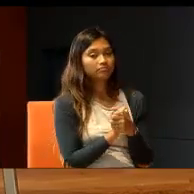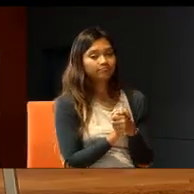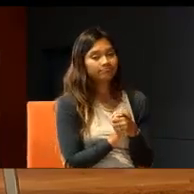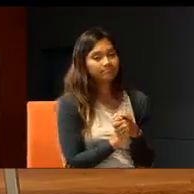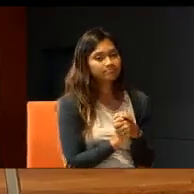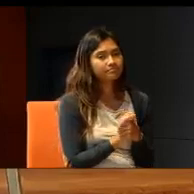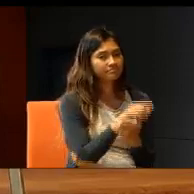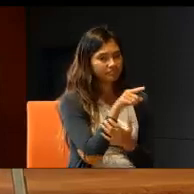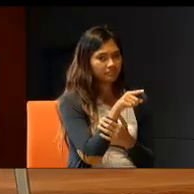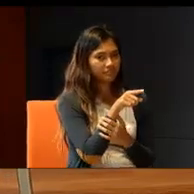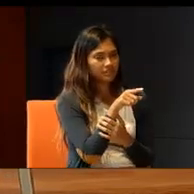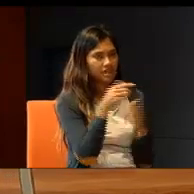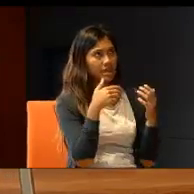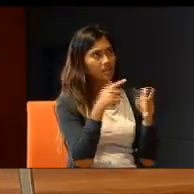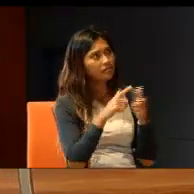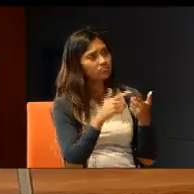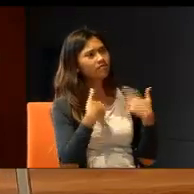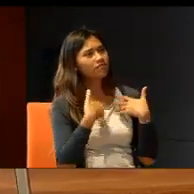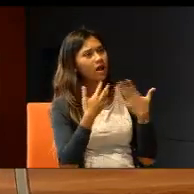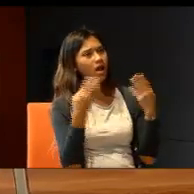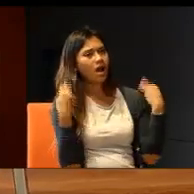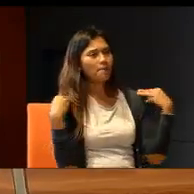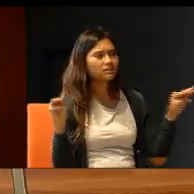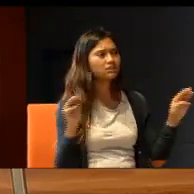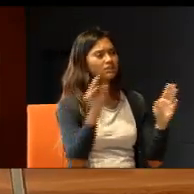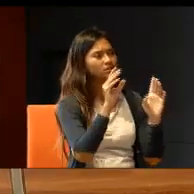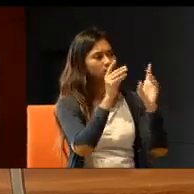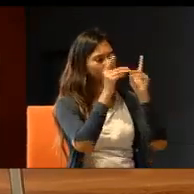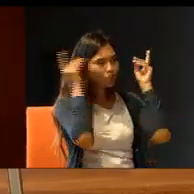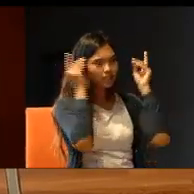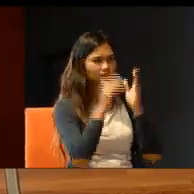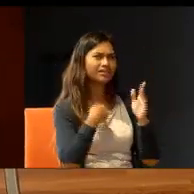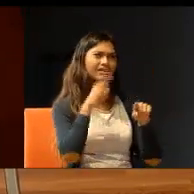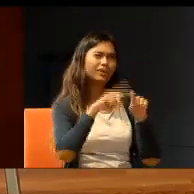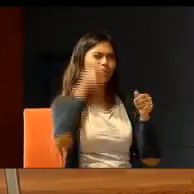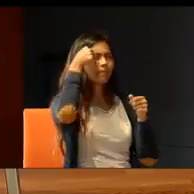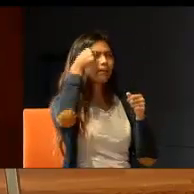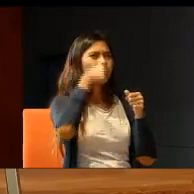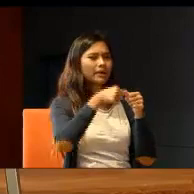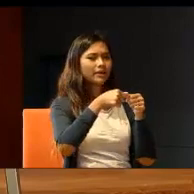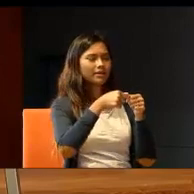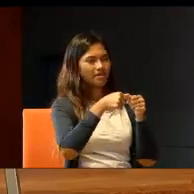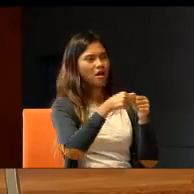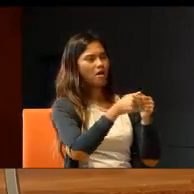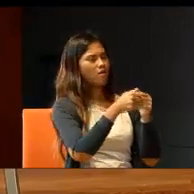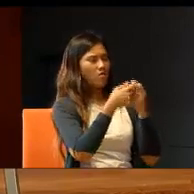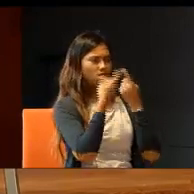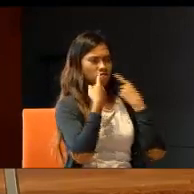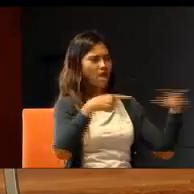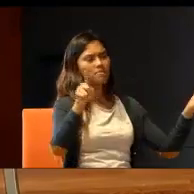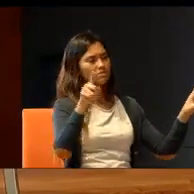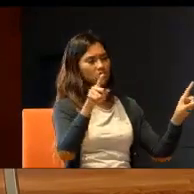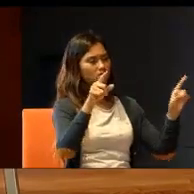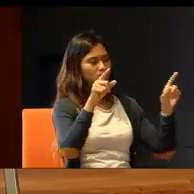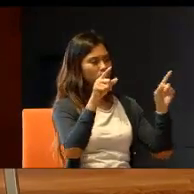he had a master's degree. That, I cannot remember the name, but it was a very famous university, in the